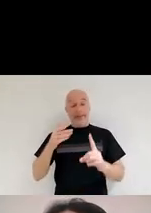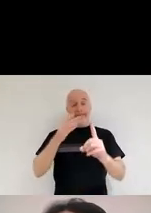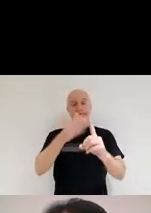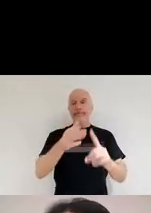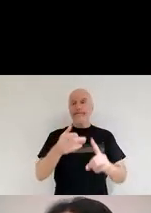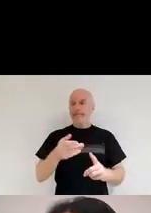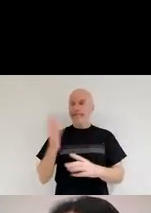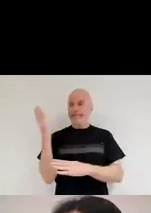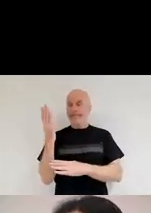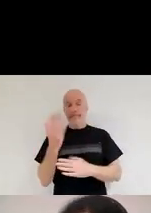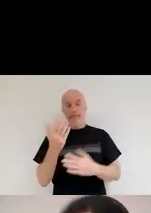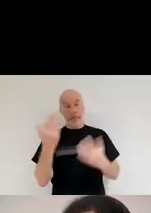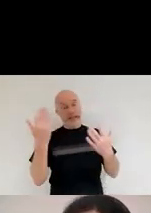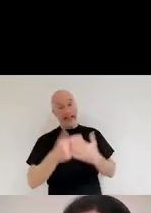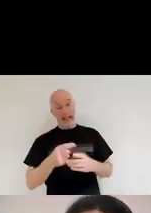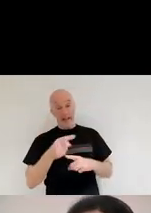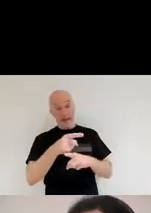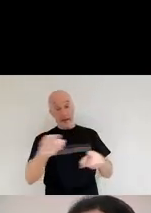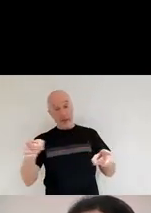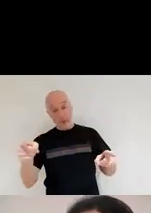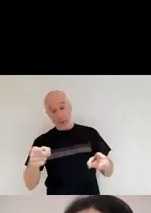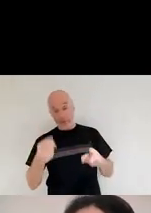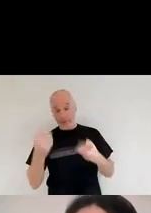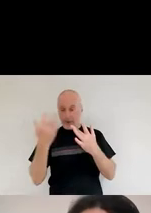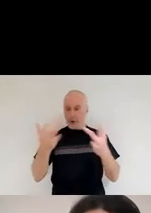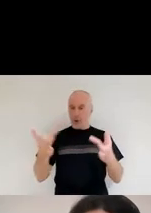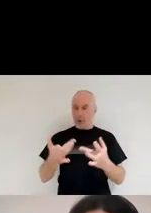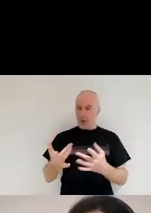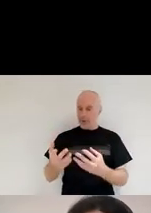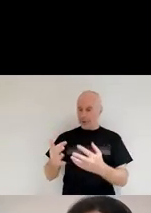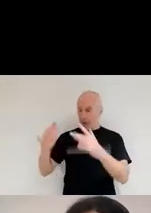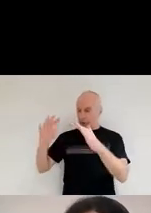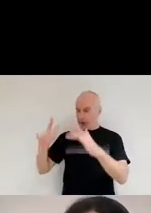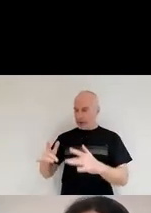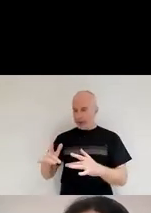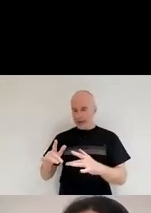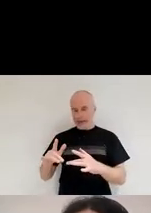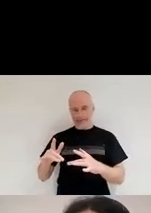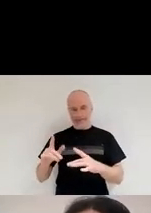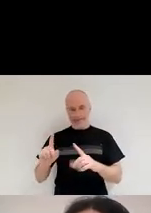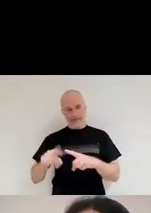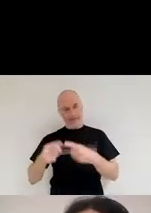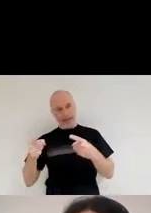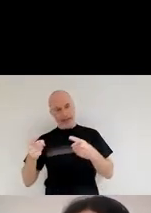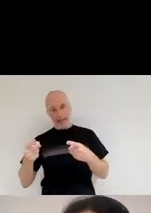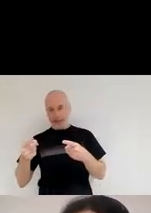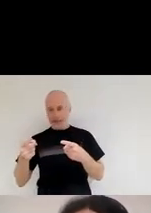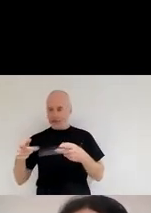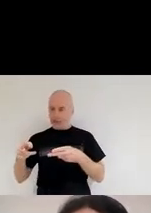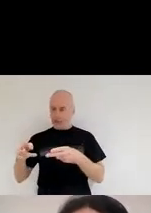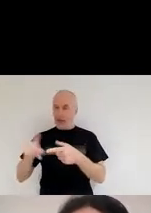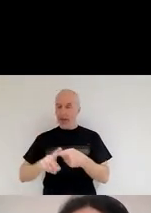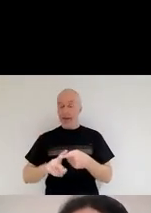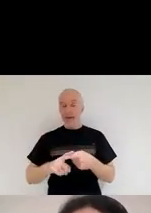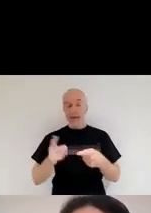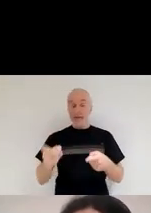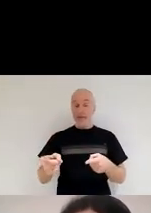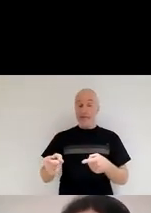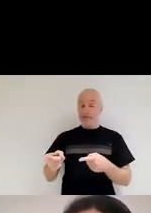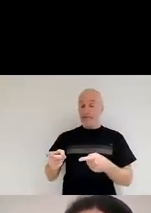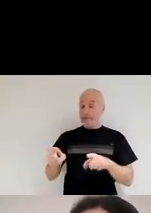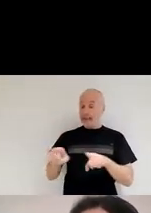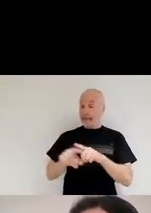dust in a different way, to kind of see it as your front and to see that it is really, really something we should